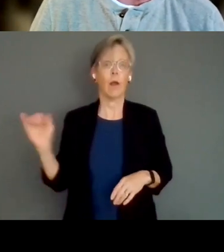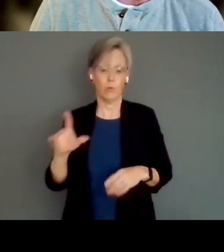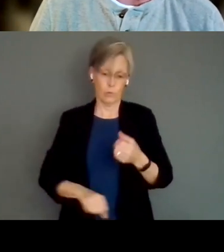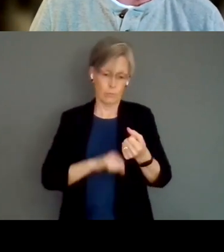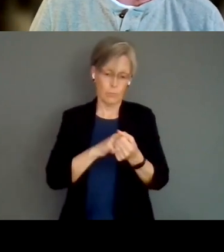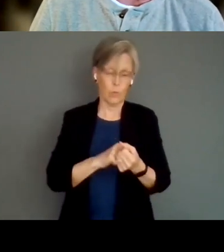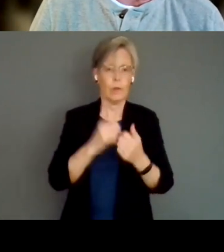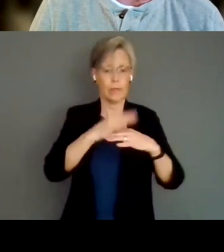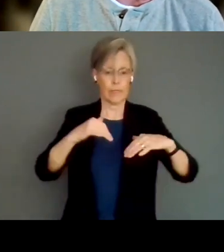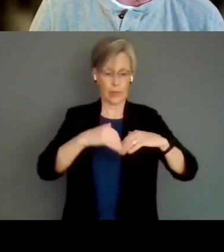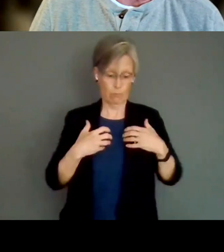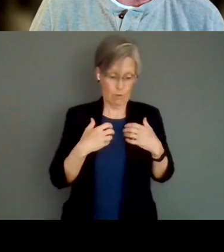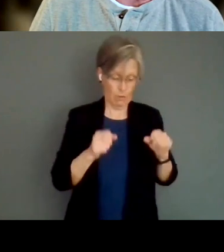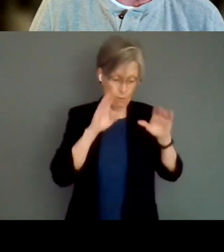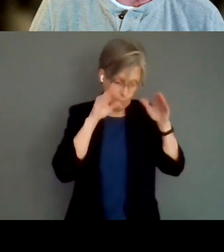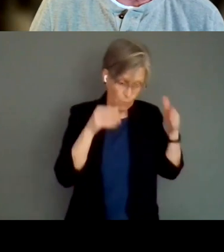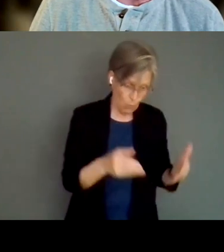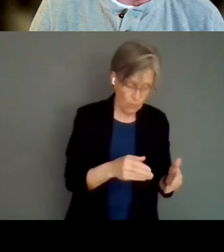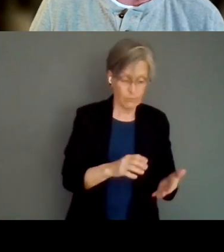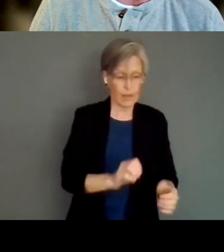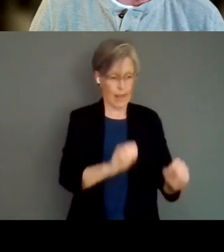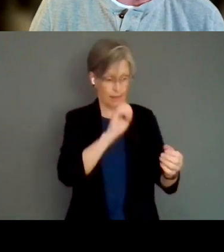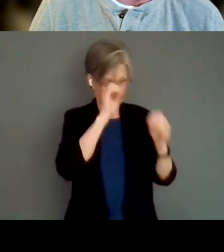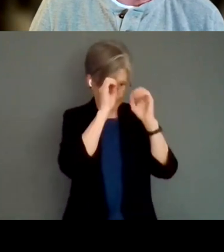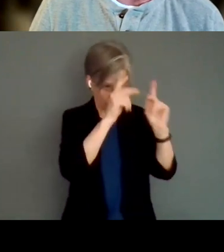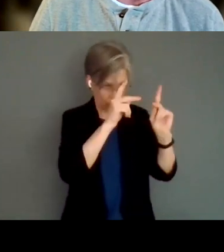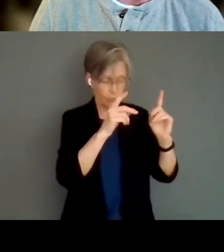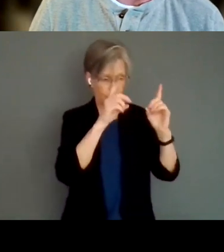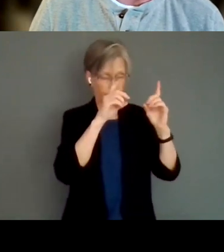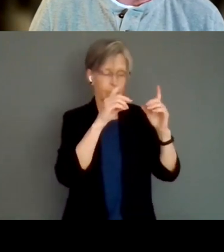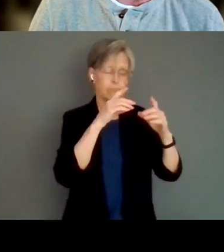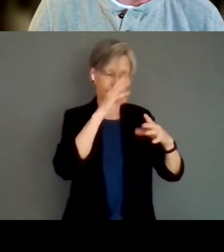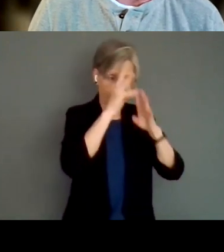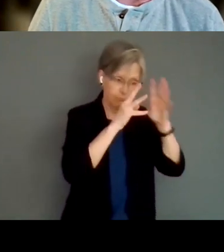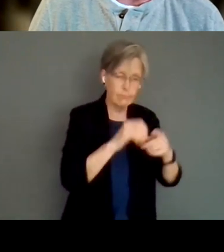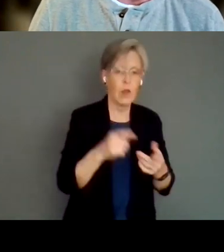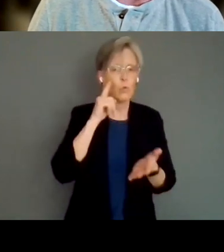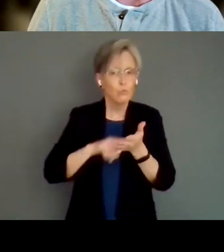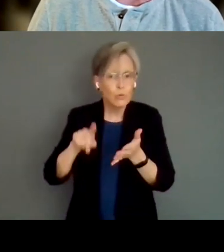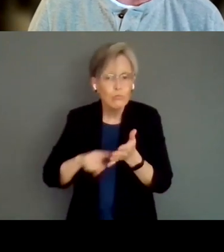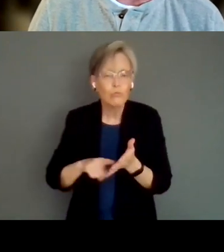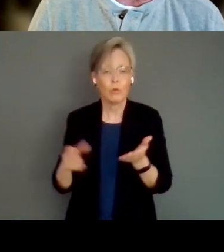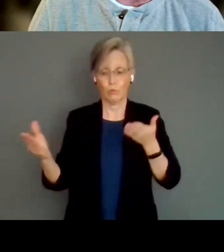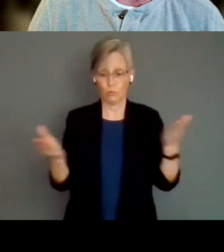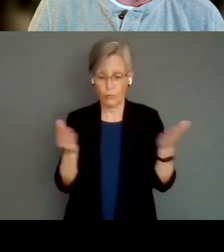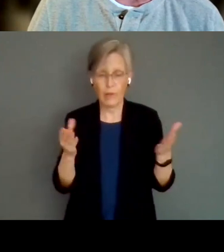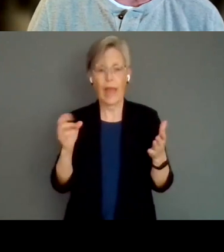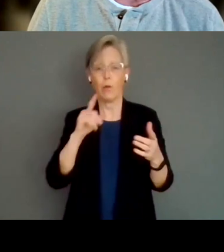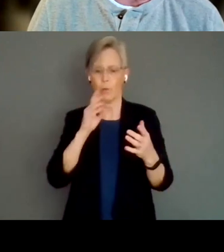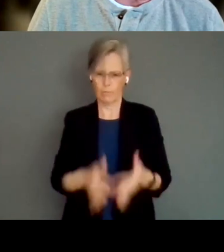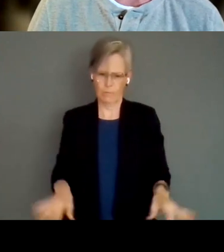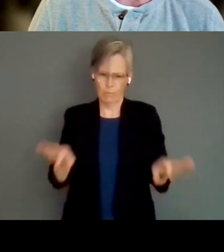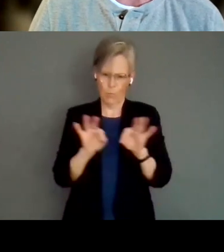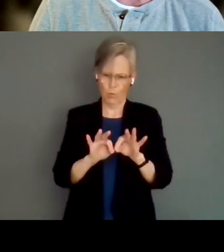health-focused educational initiatives, research projects, service innovations, and meaningful institutional